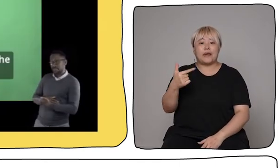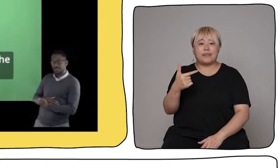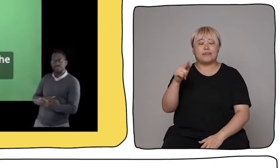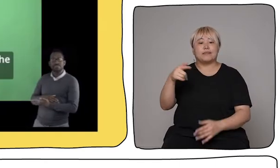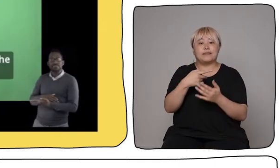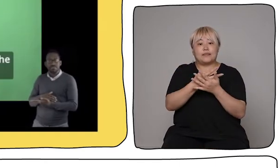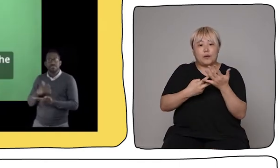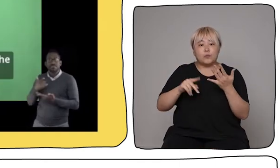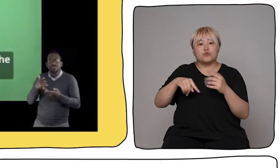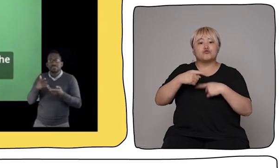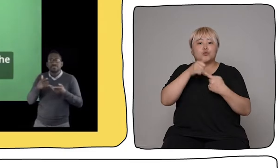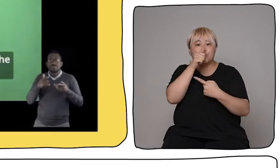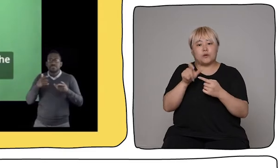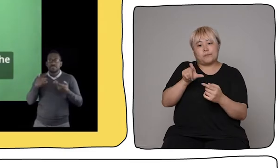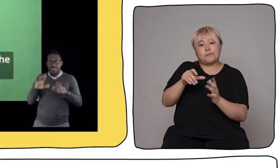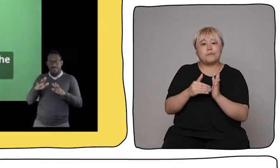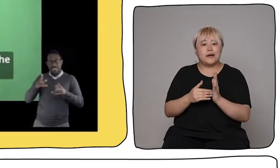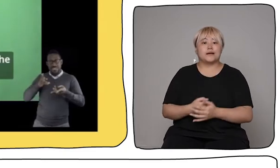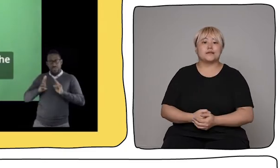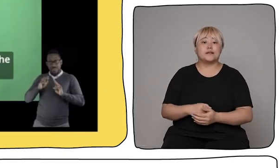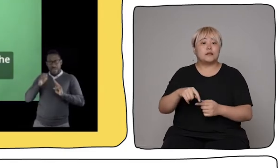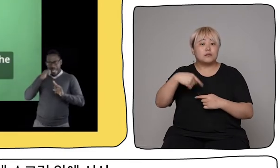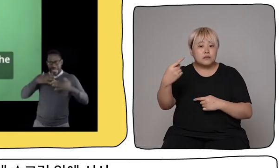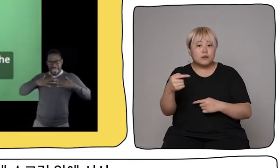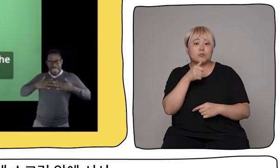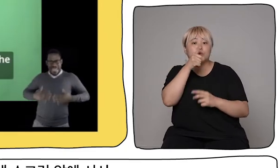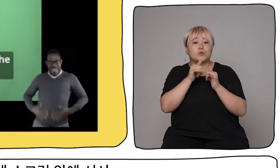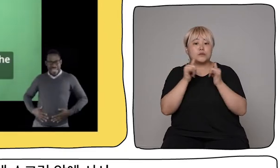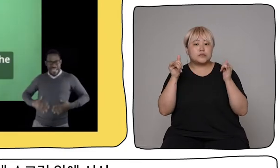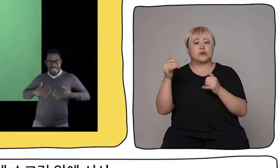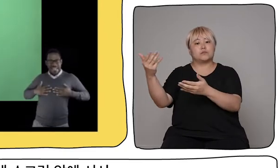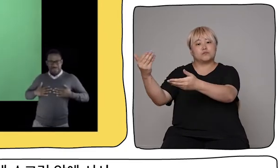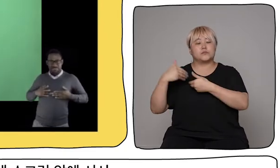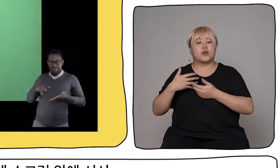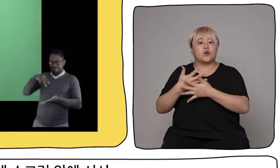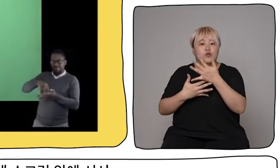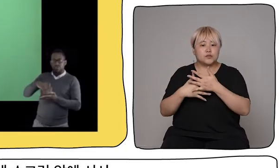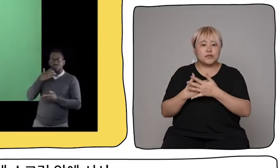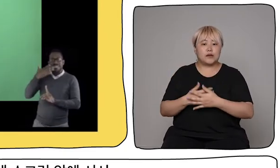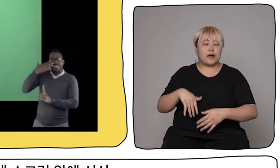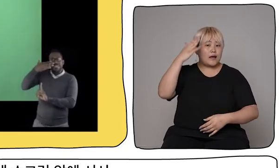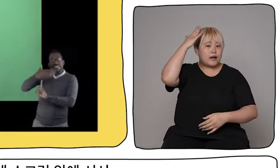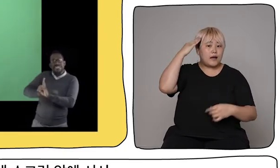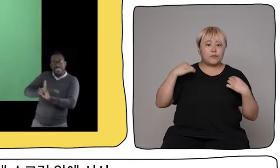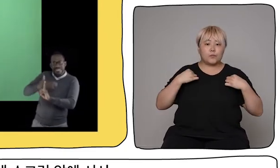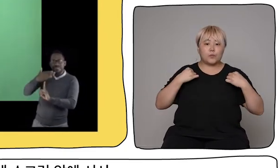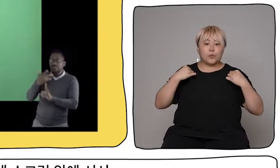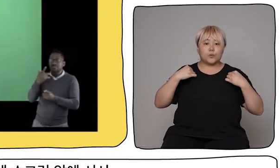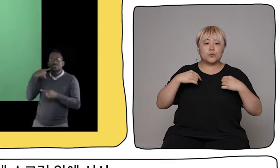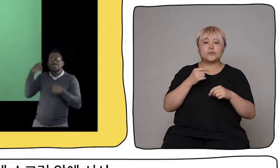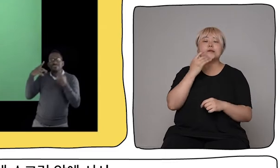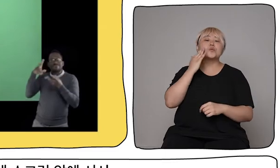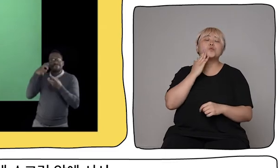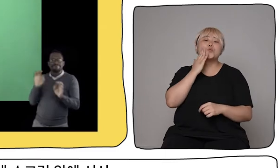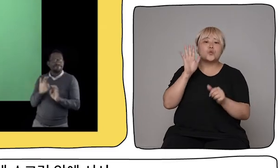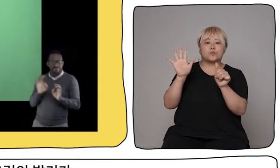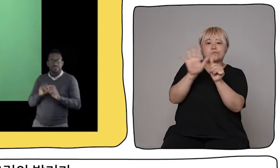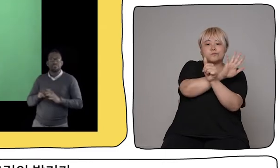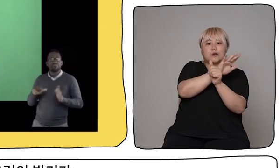Here's the footage we received from the interpreter of them wearing a black shirt standing in front of a green screen interpreting audio we cannot hear.